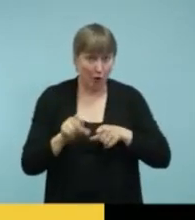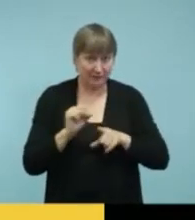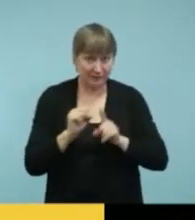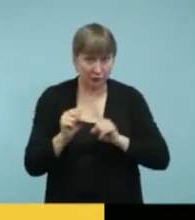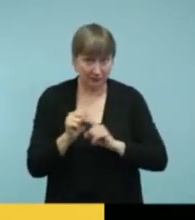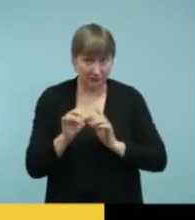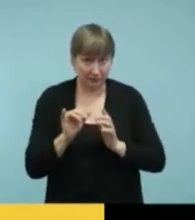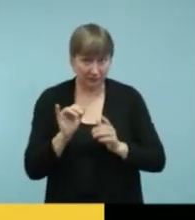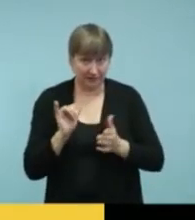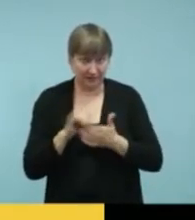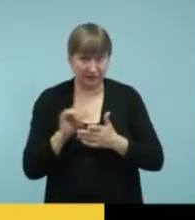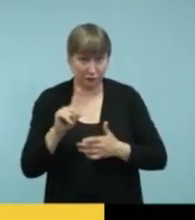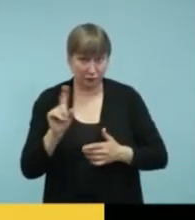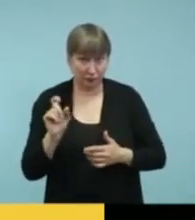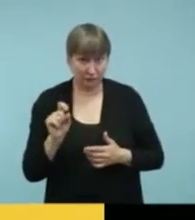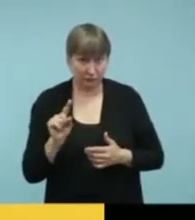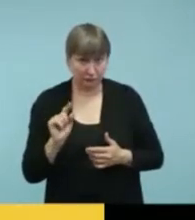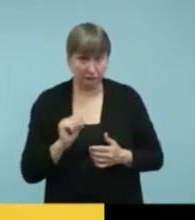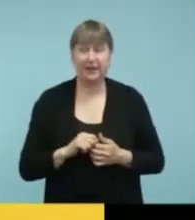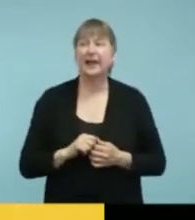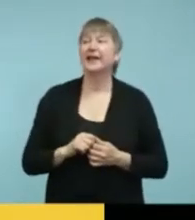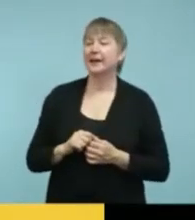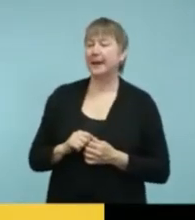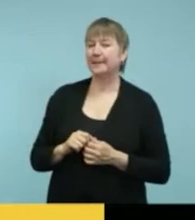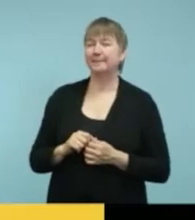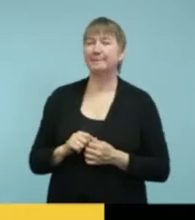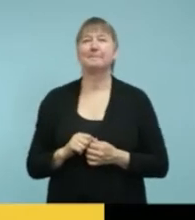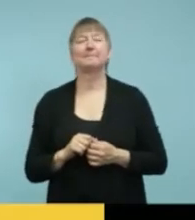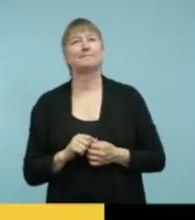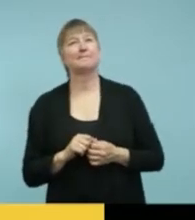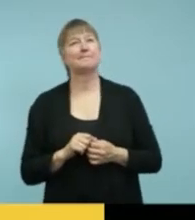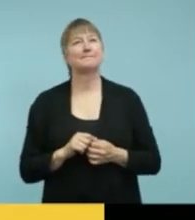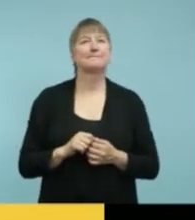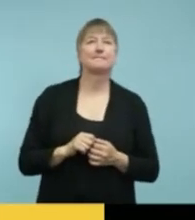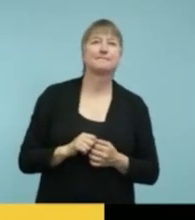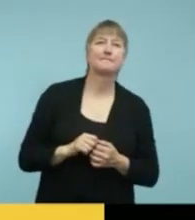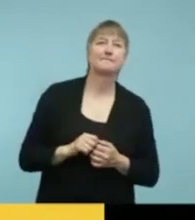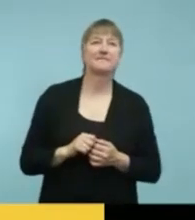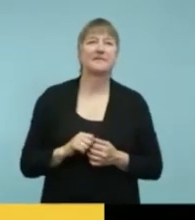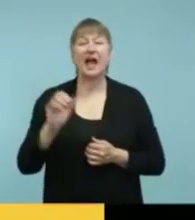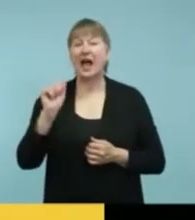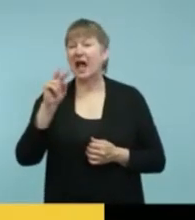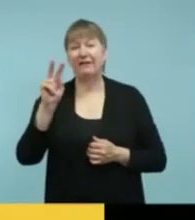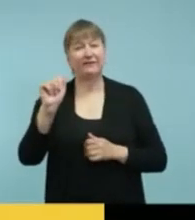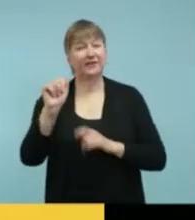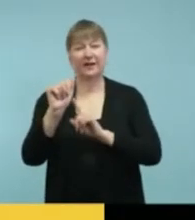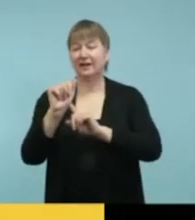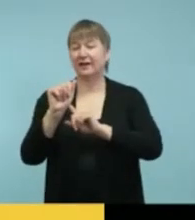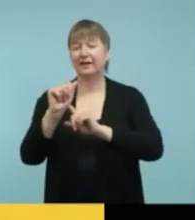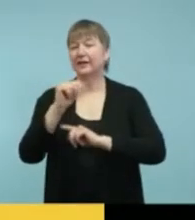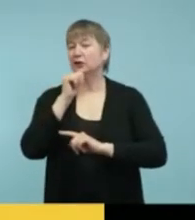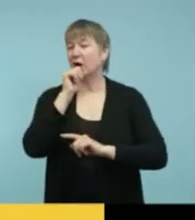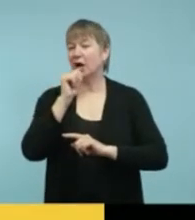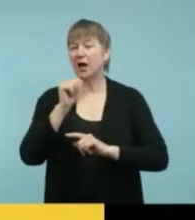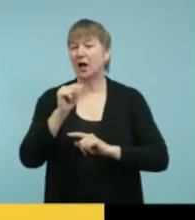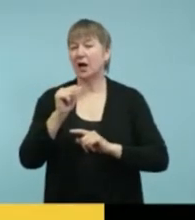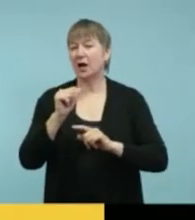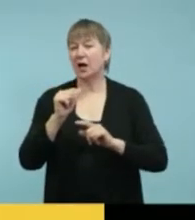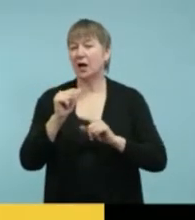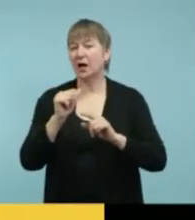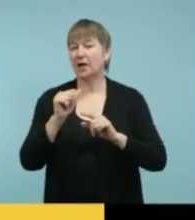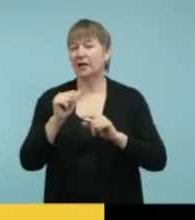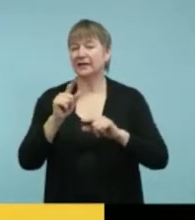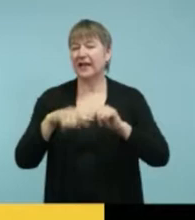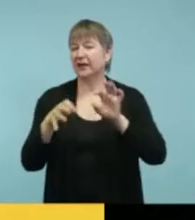Yes, that's right. Um, it's not used over, it's not used to caption a telephone call.